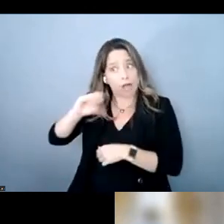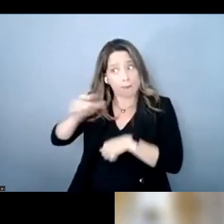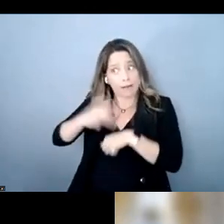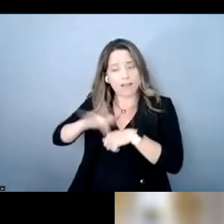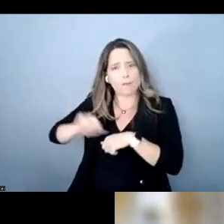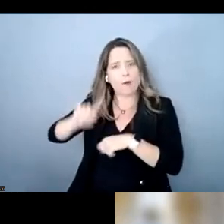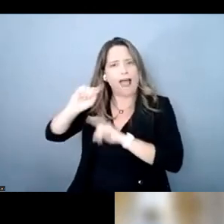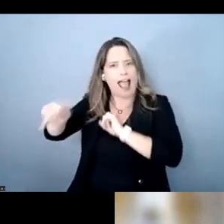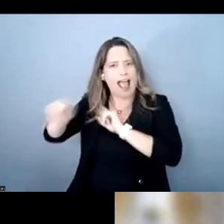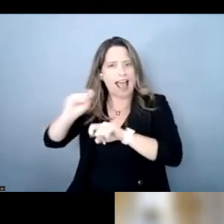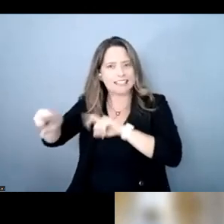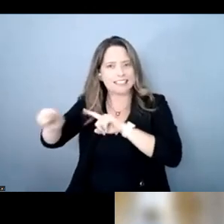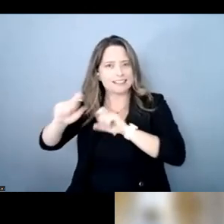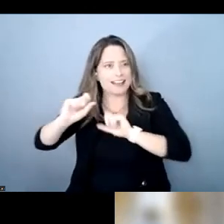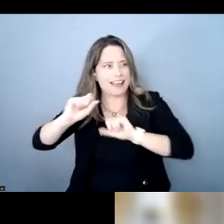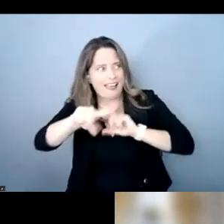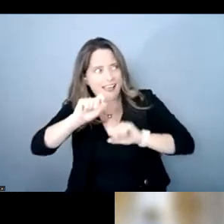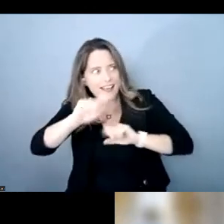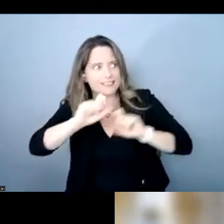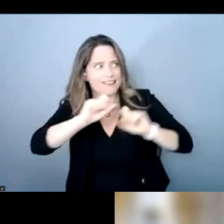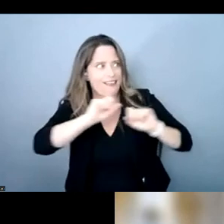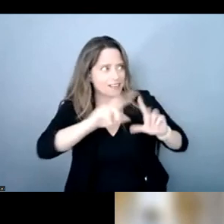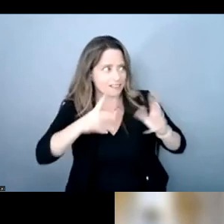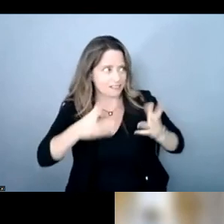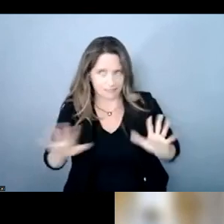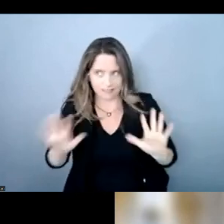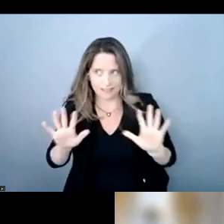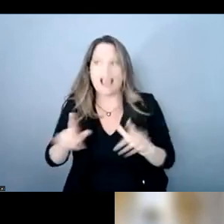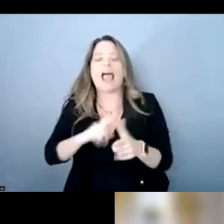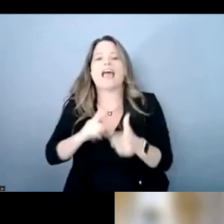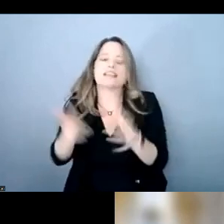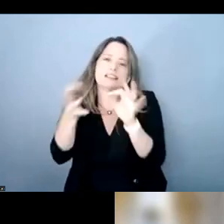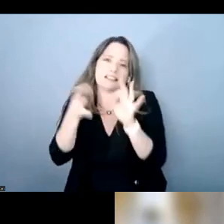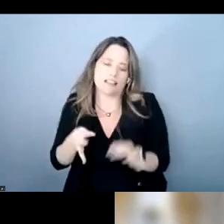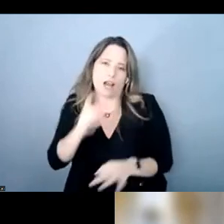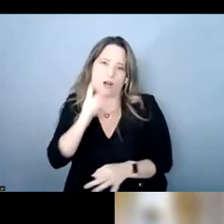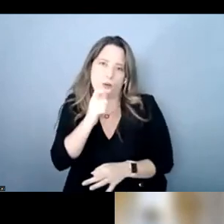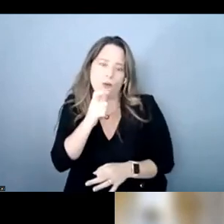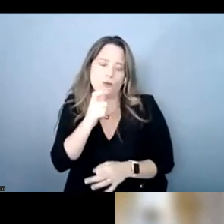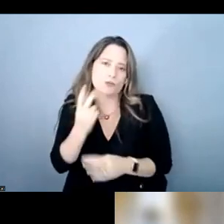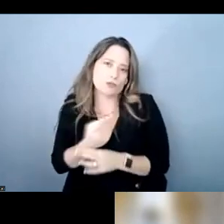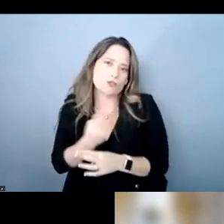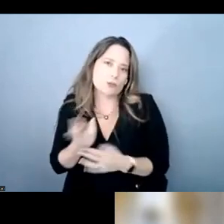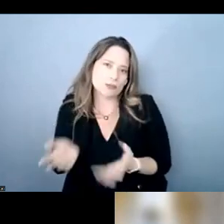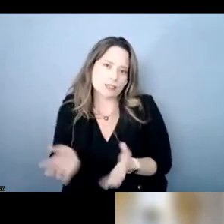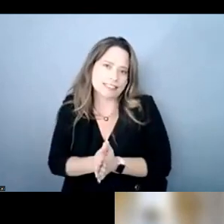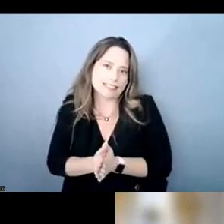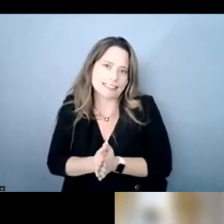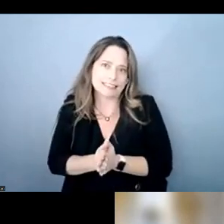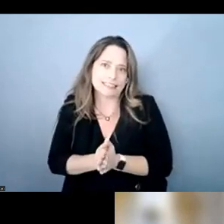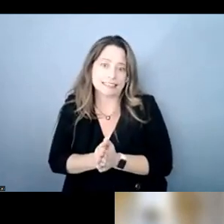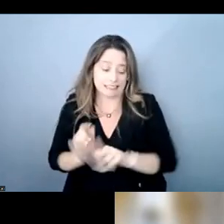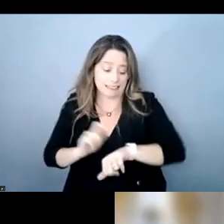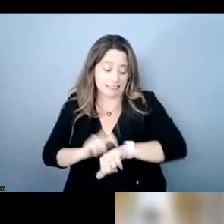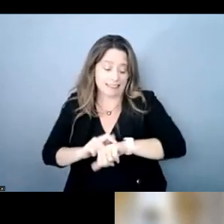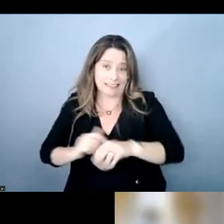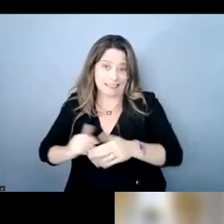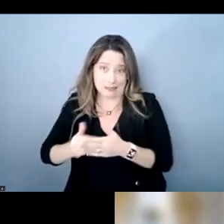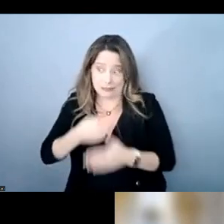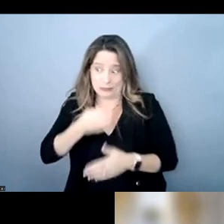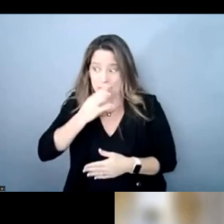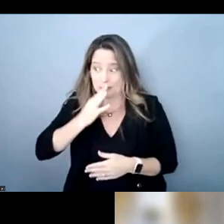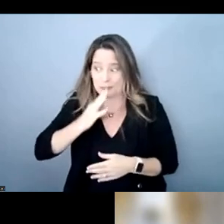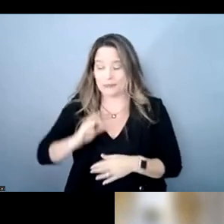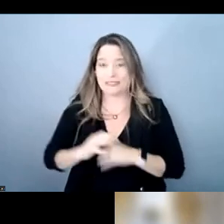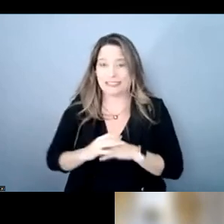before you make a decision and deciding which one to use um we are approaching the top of the hour which is